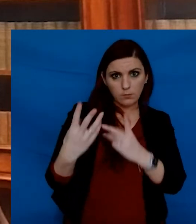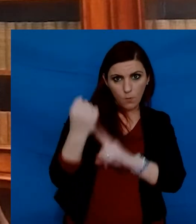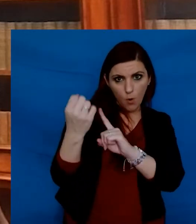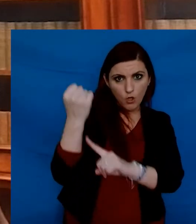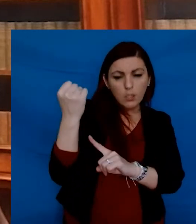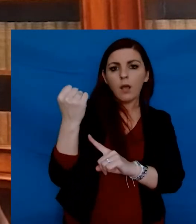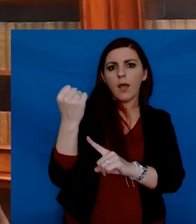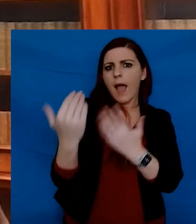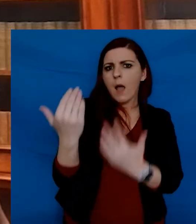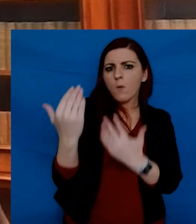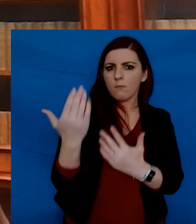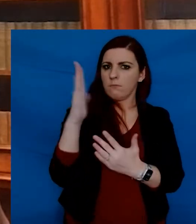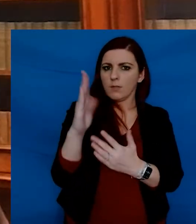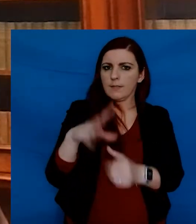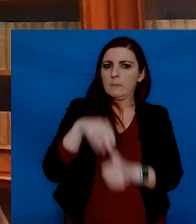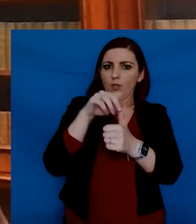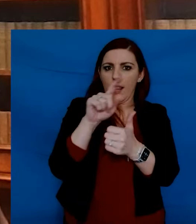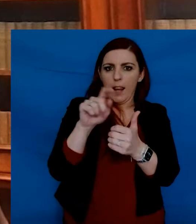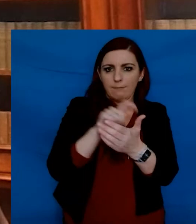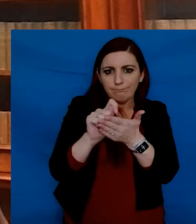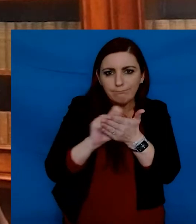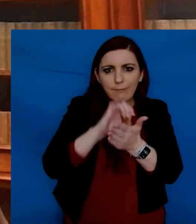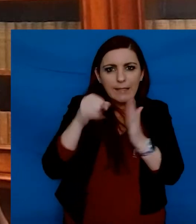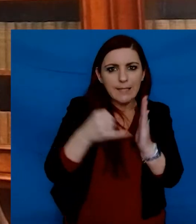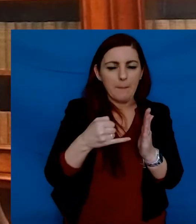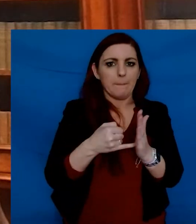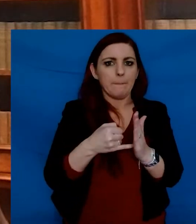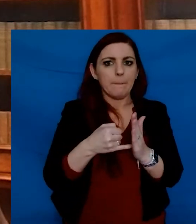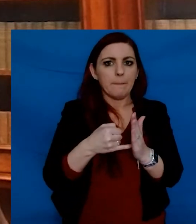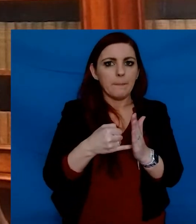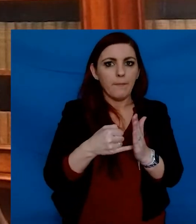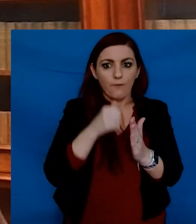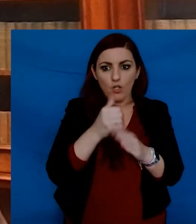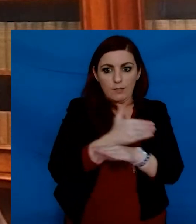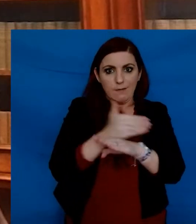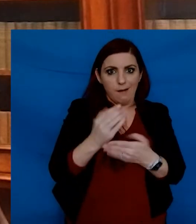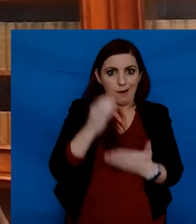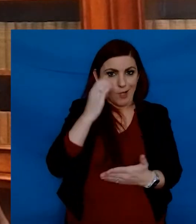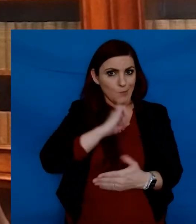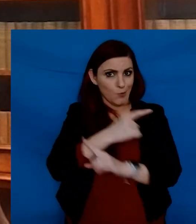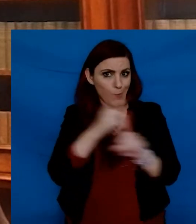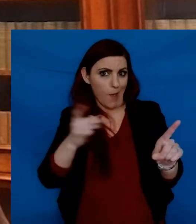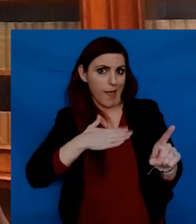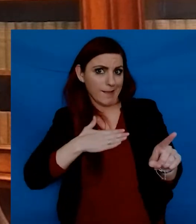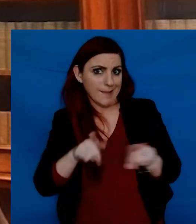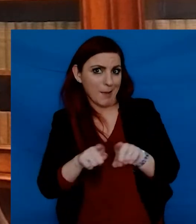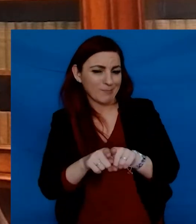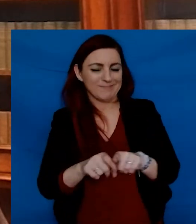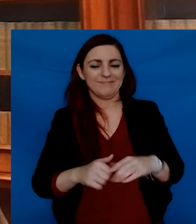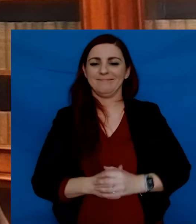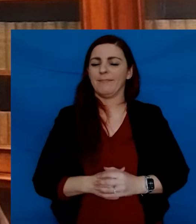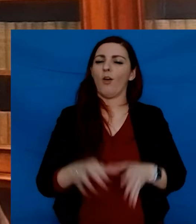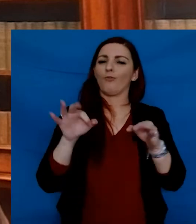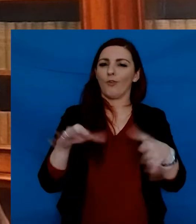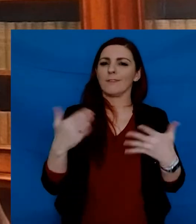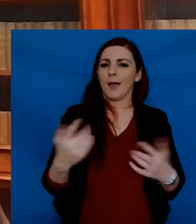an Exhibition Award, the College made you sit a special examination when you entered college. I'm sure you'd have all really enjoyed that.